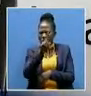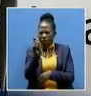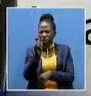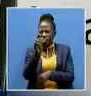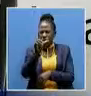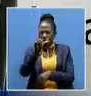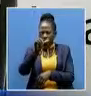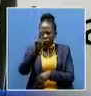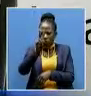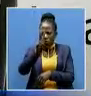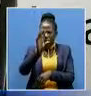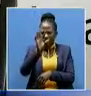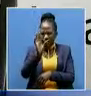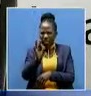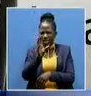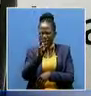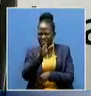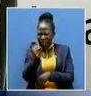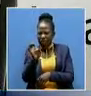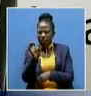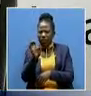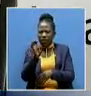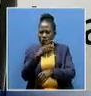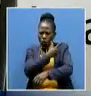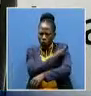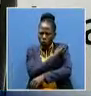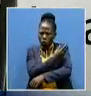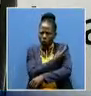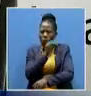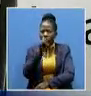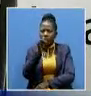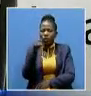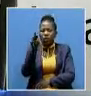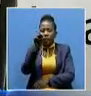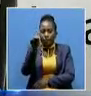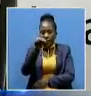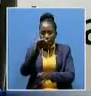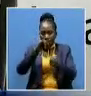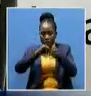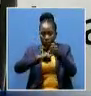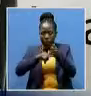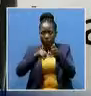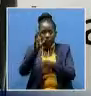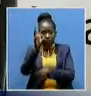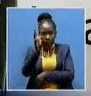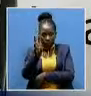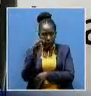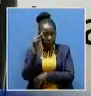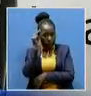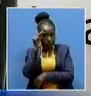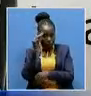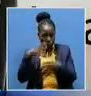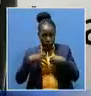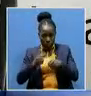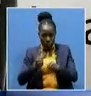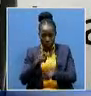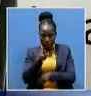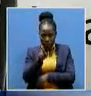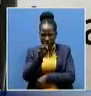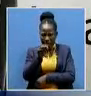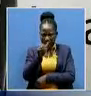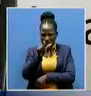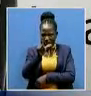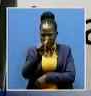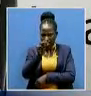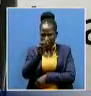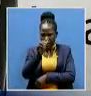,600 doses of Johnson & Johnson vaccine on Monday, September 6. Ministry of Health, Permanent Secretary of Technical Services